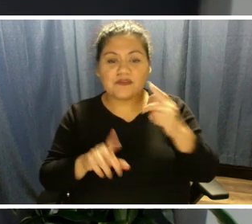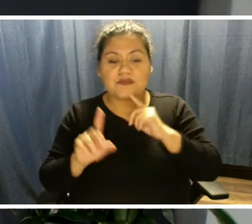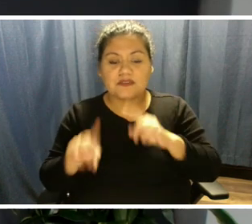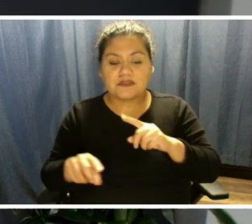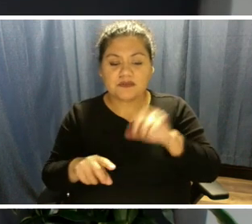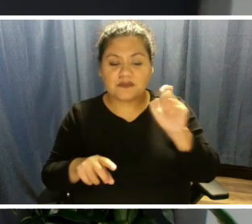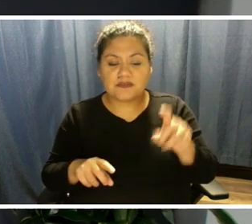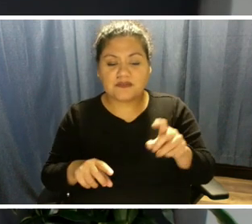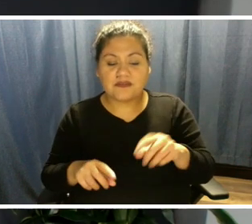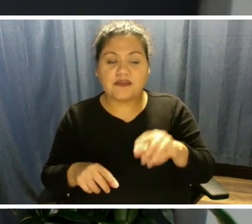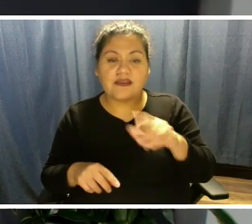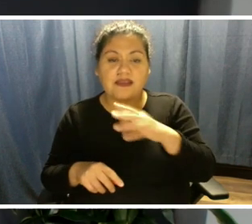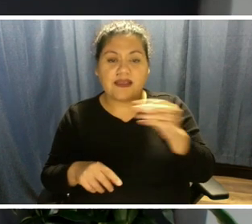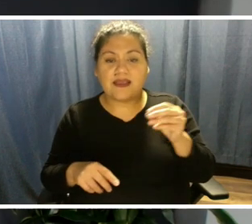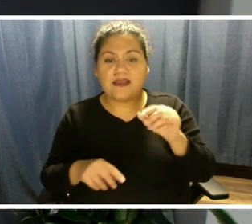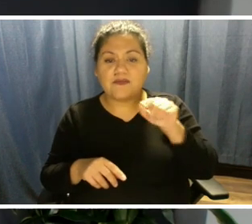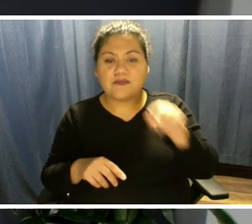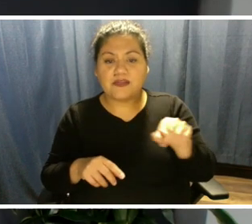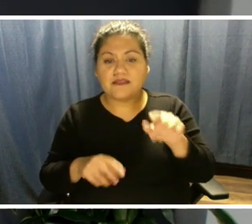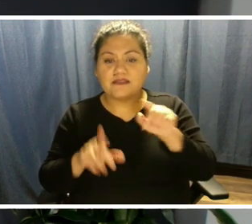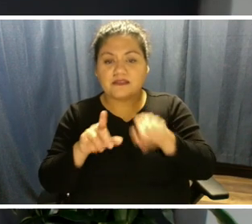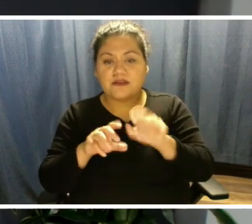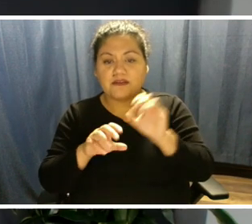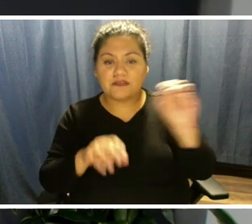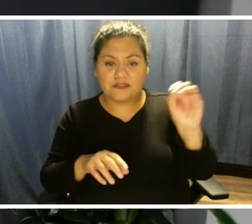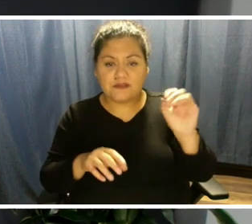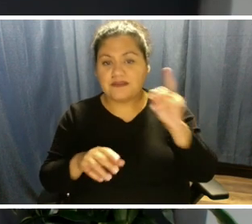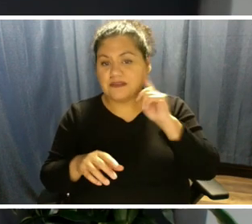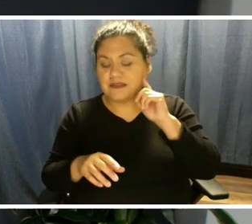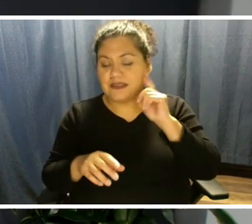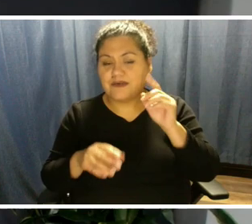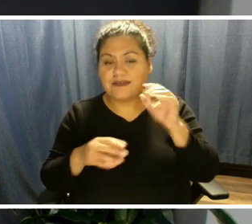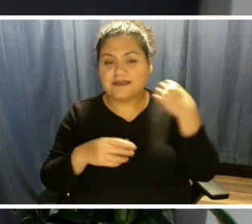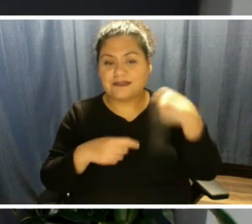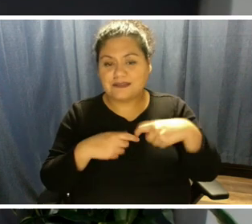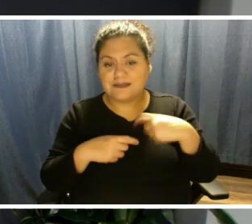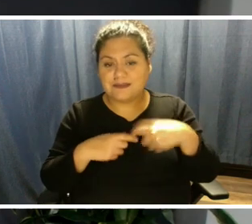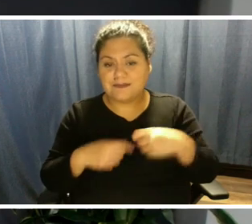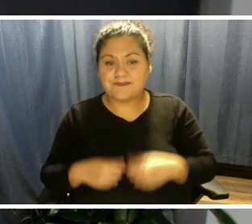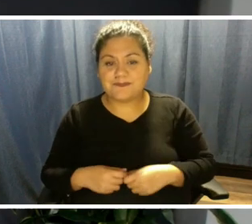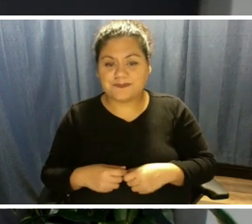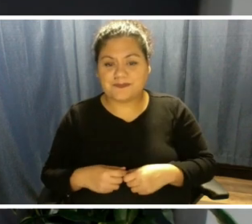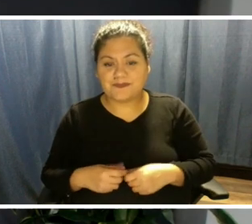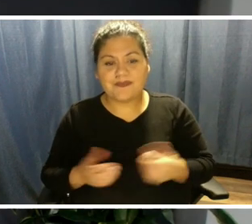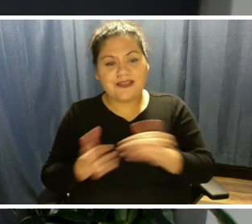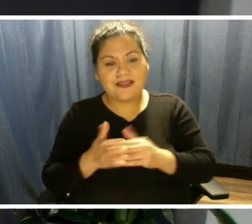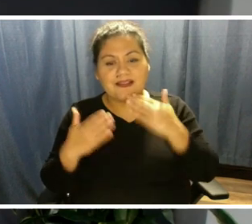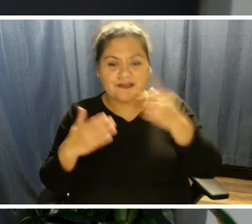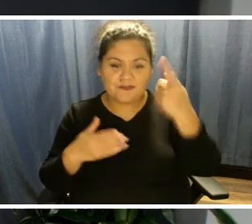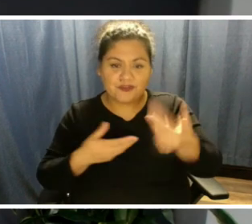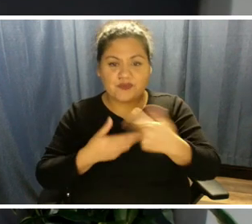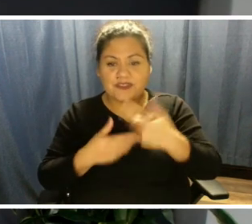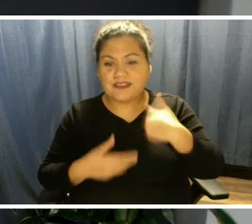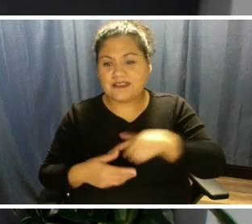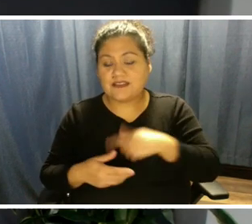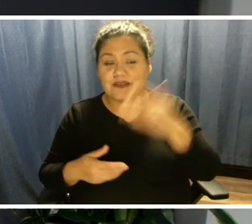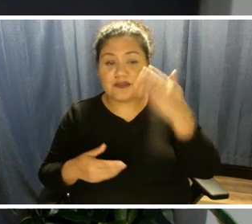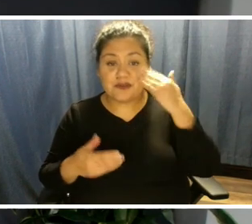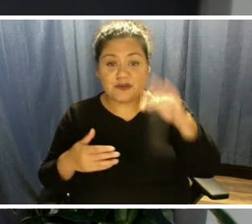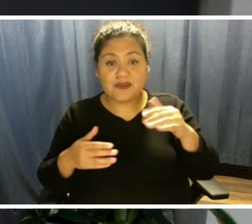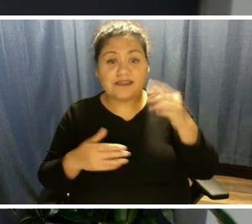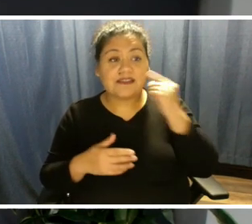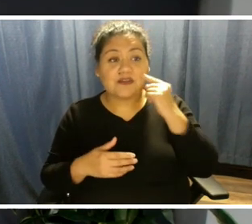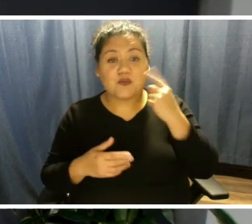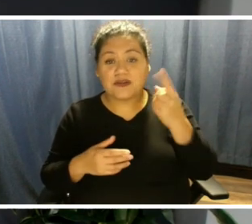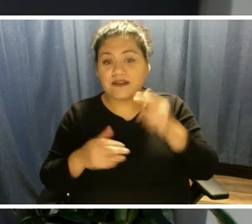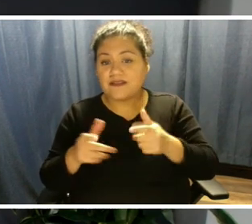Oprima estrella cero ahora para escuchar en español. And again, thank you all for joining us. As you know, San Antonio is one of the